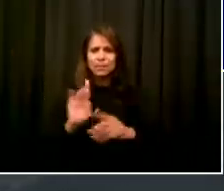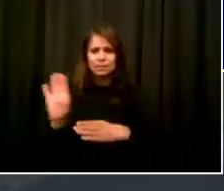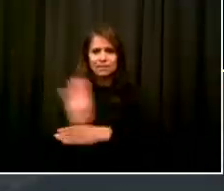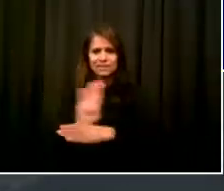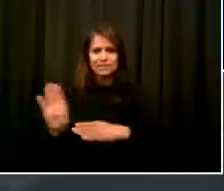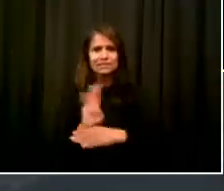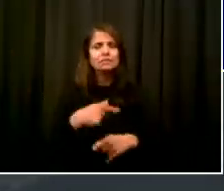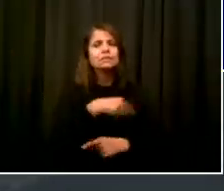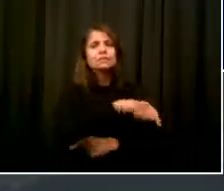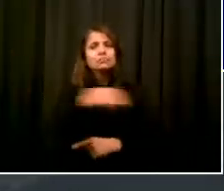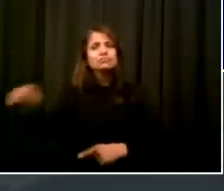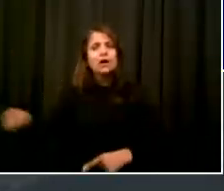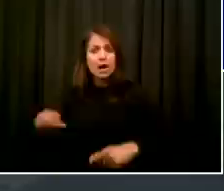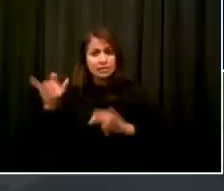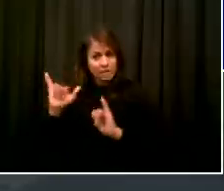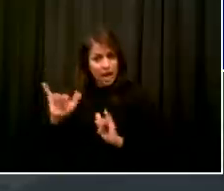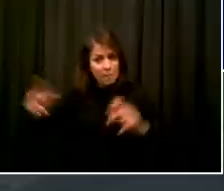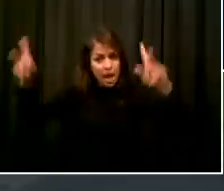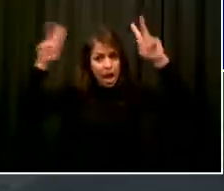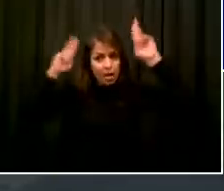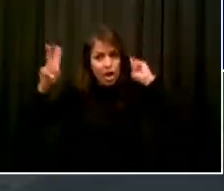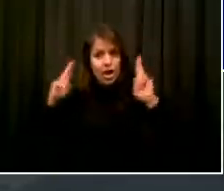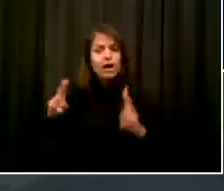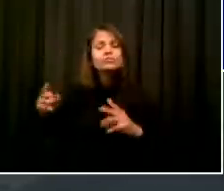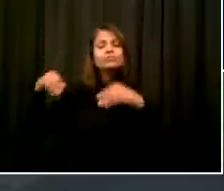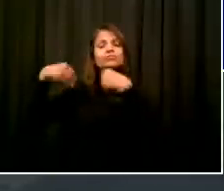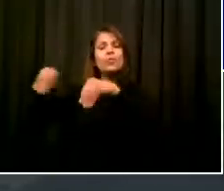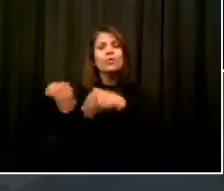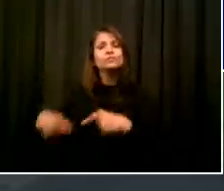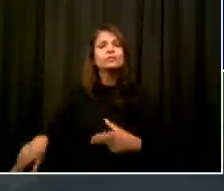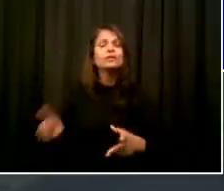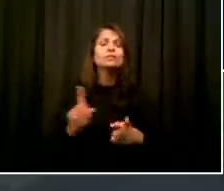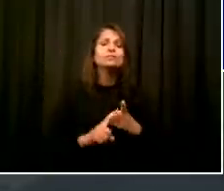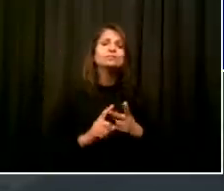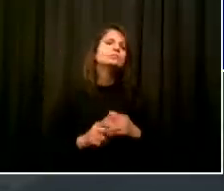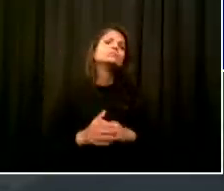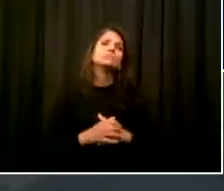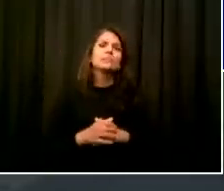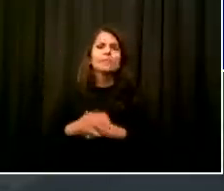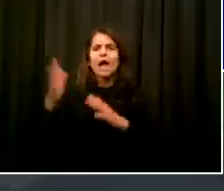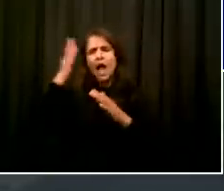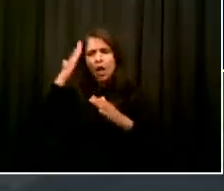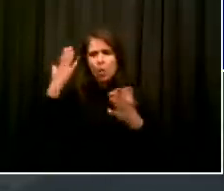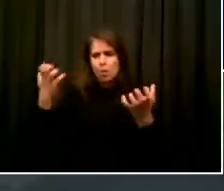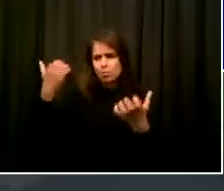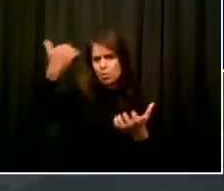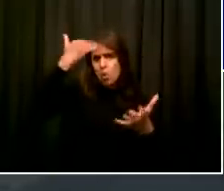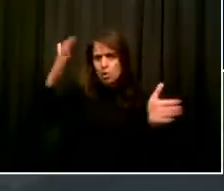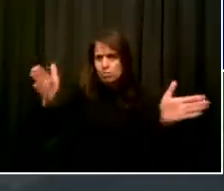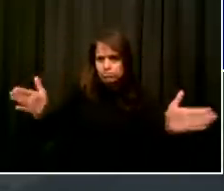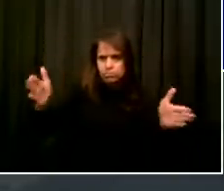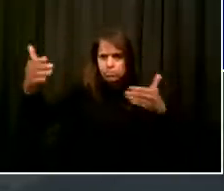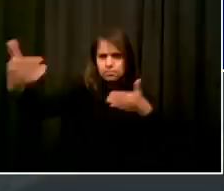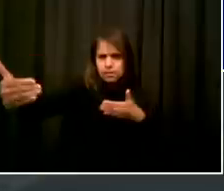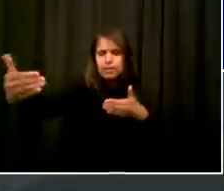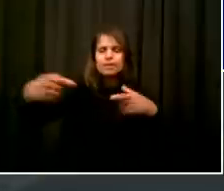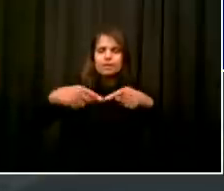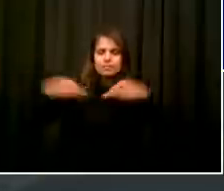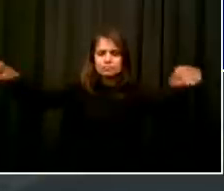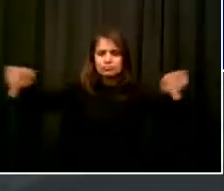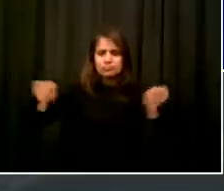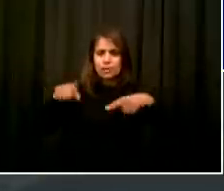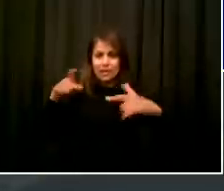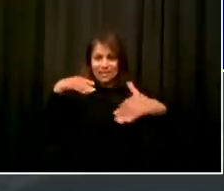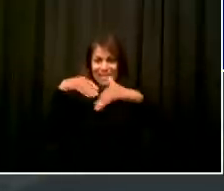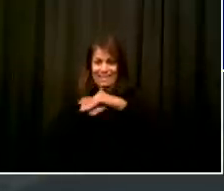and industries across all five boroughs. Again, this will be available on our nyc.gov